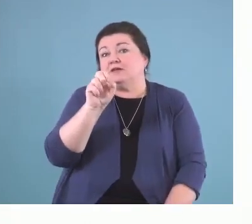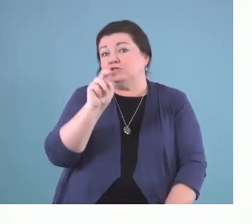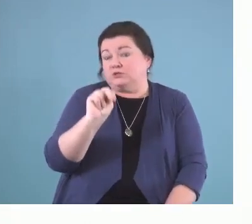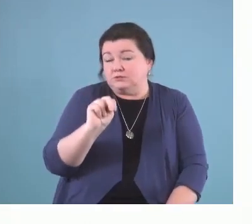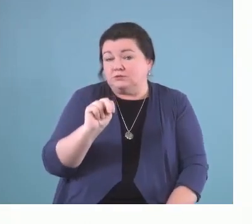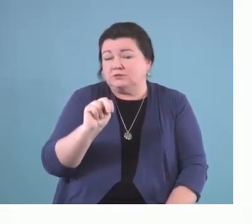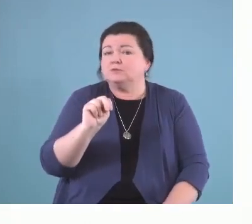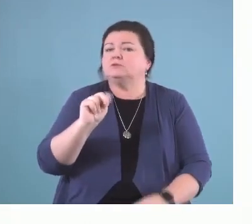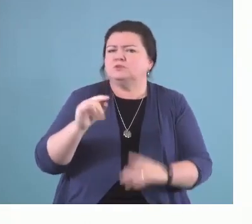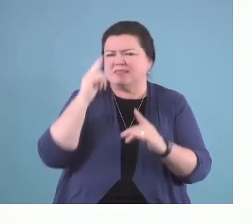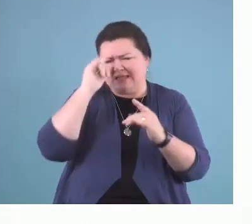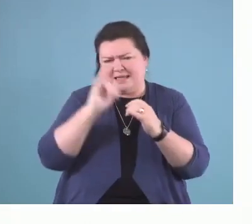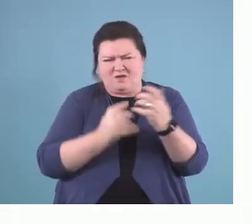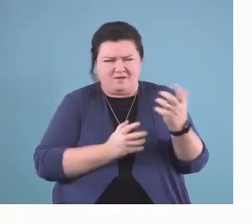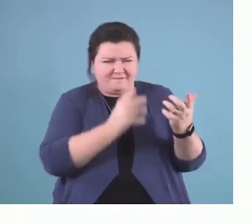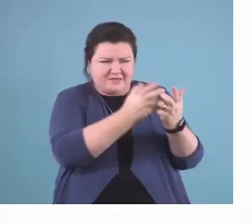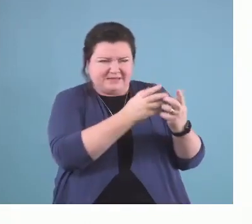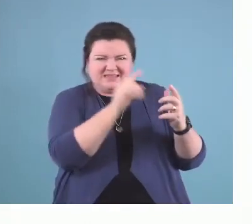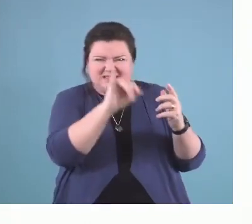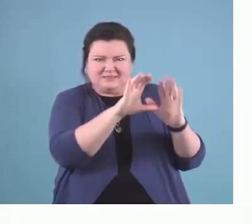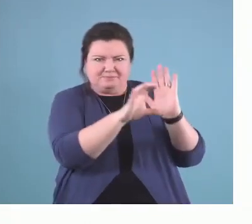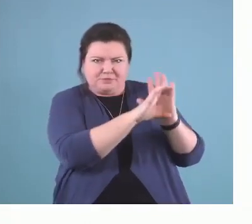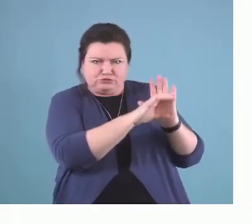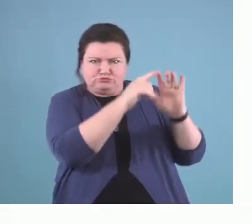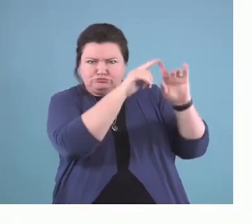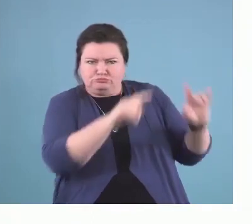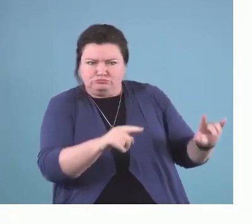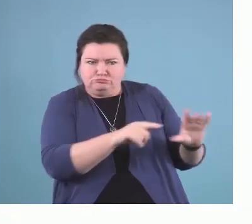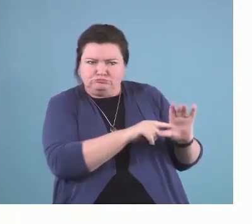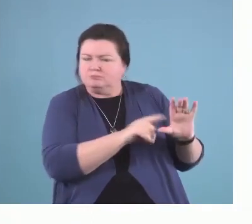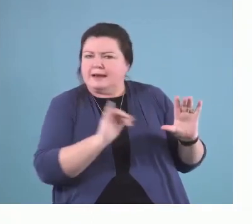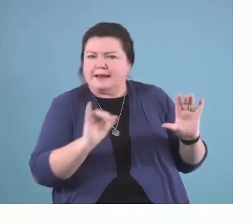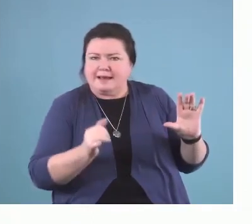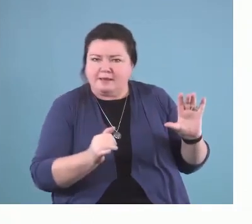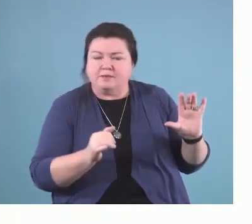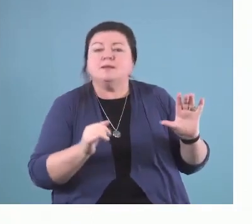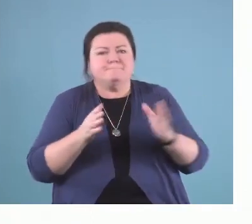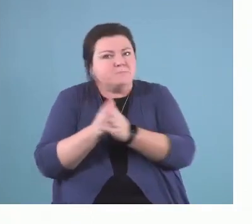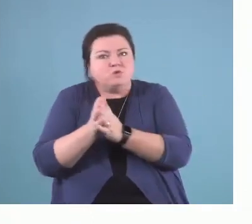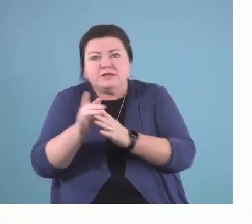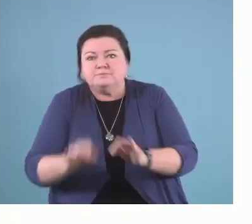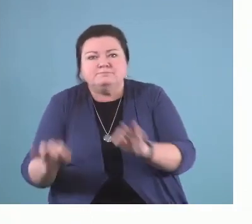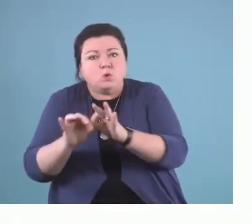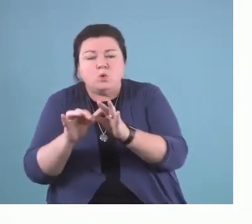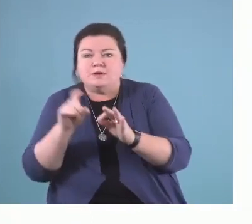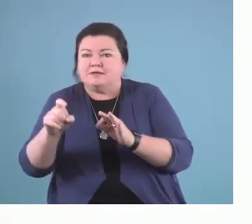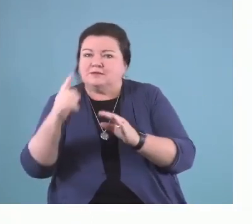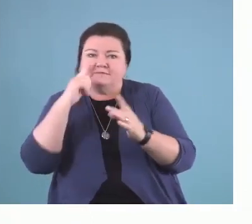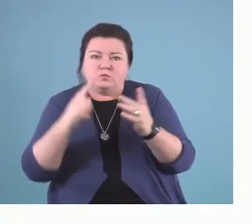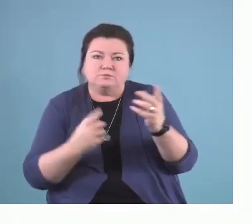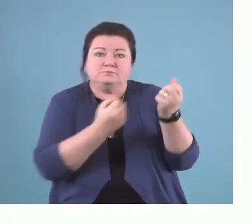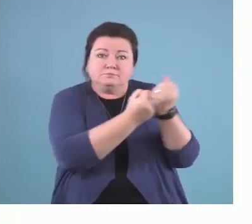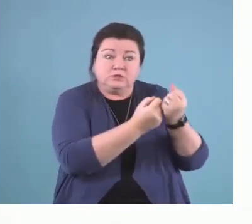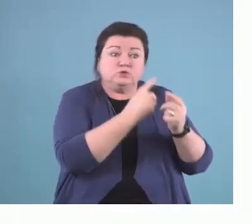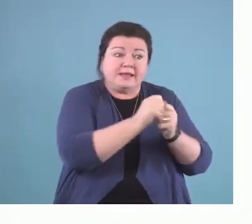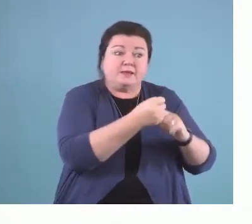framework. Because motivation is necessary for success in terms of behavior implementation or change.